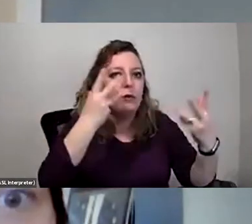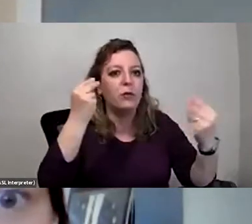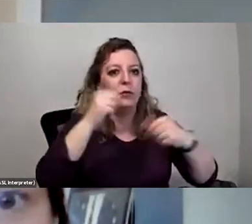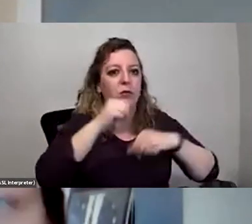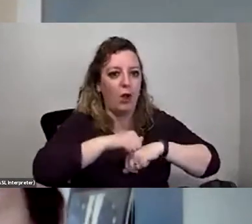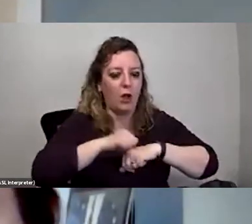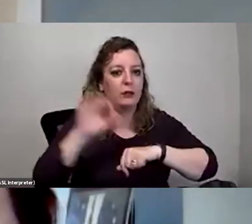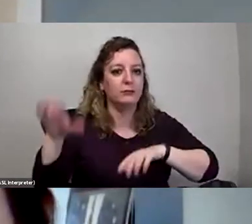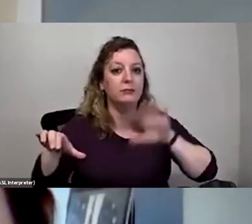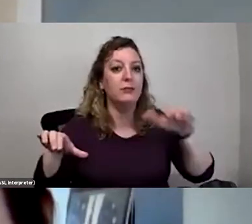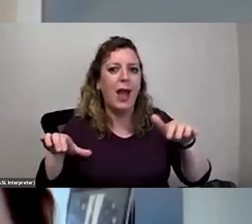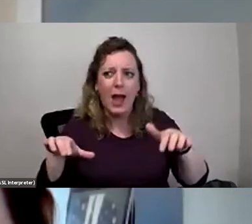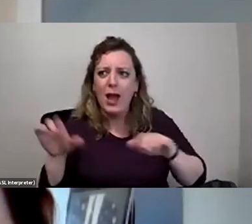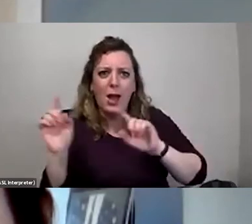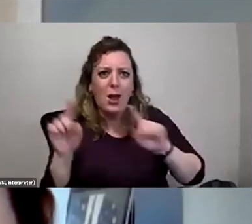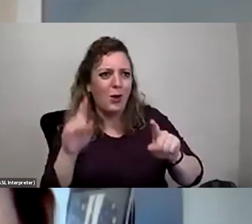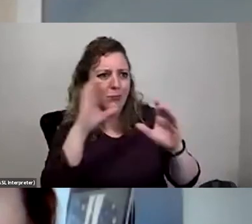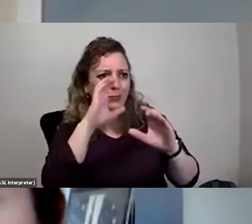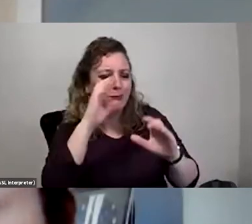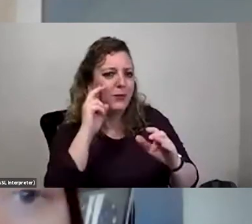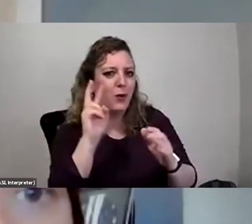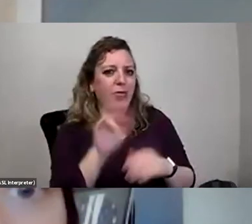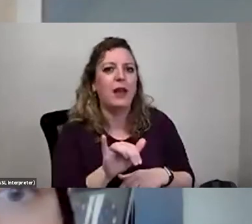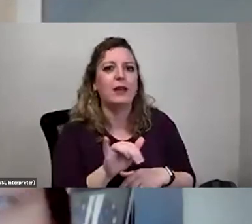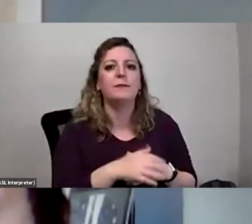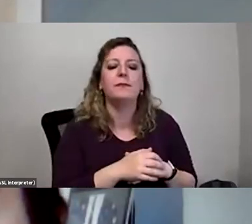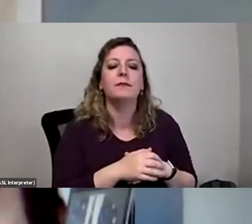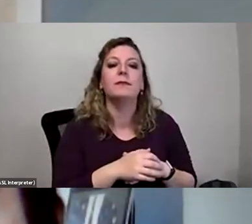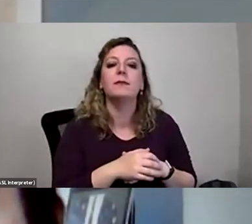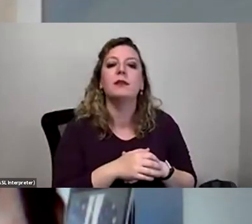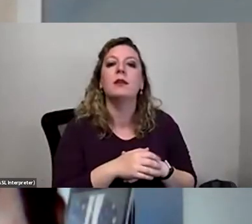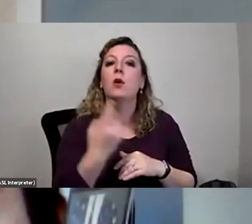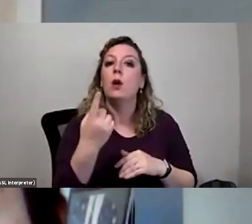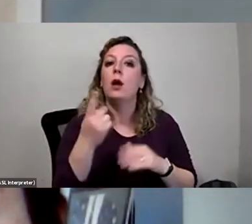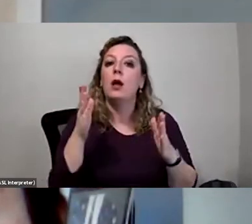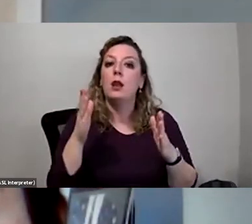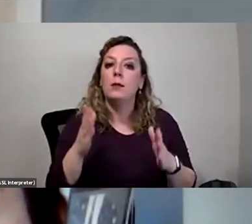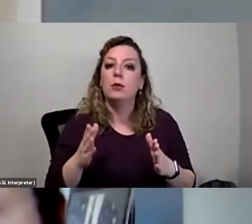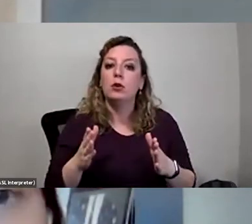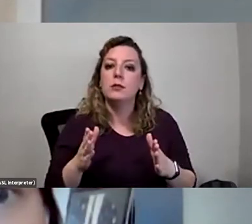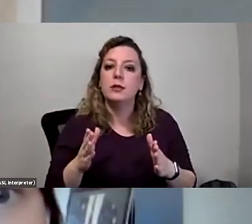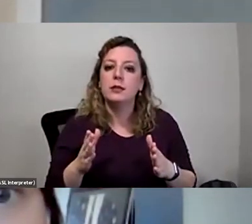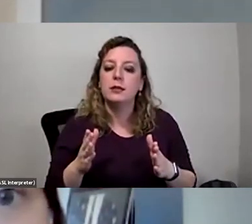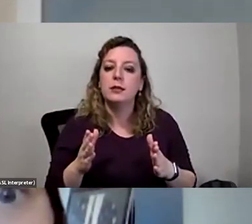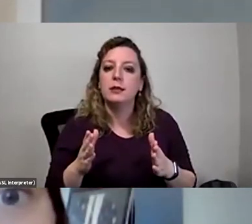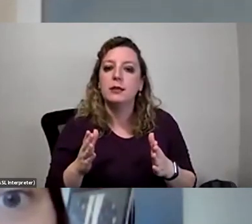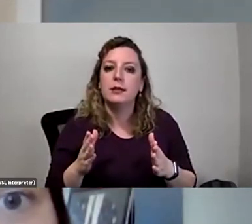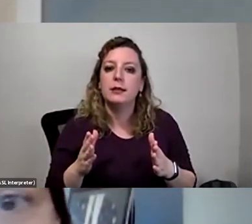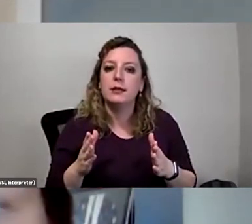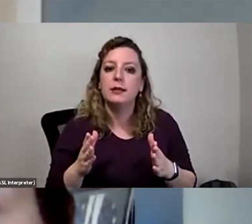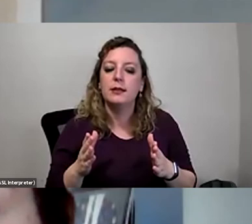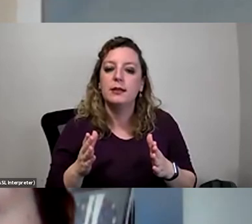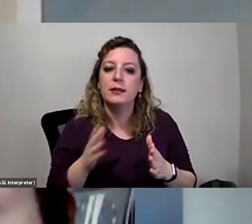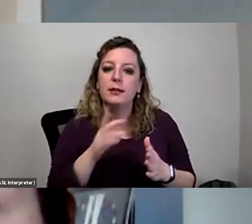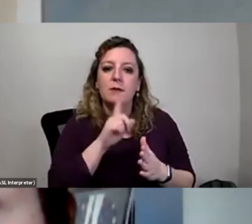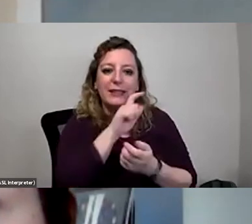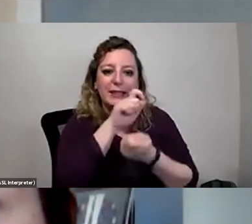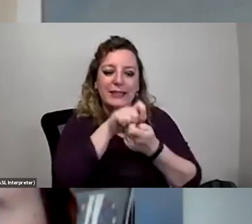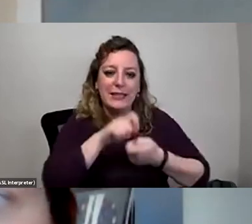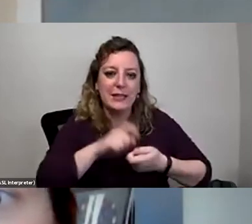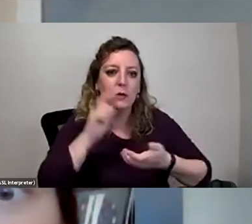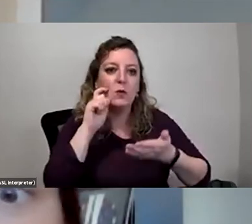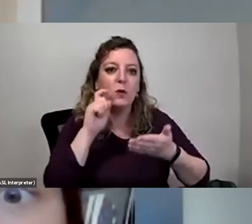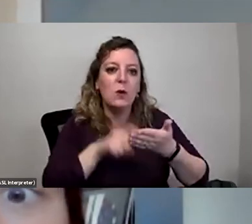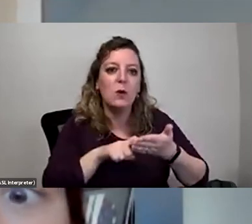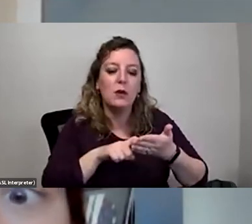yes, I encourage everyone to Google that one. I had one person that was, uh, very detailed that noticed